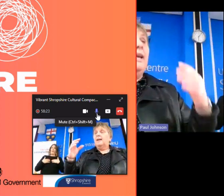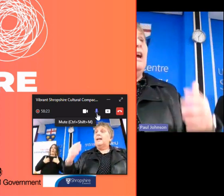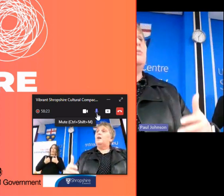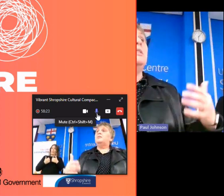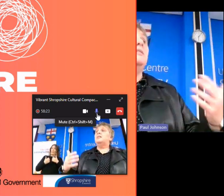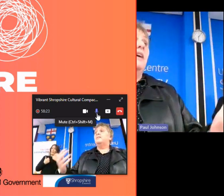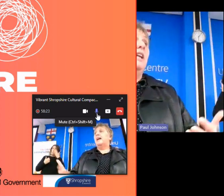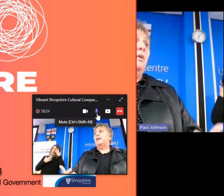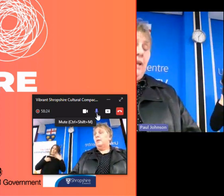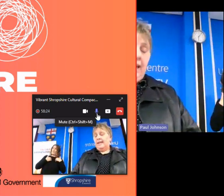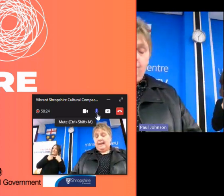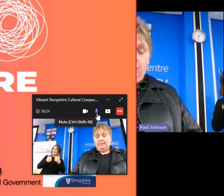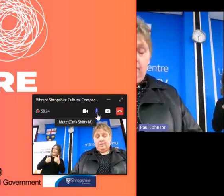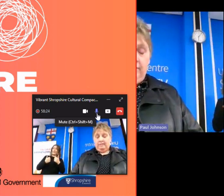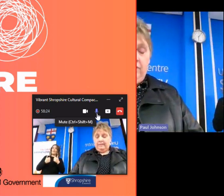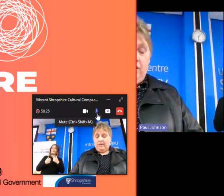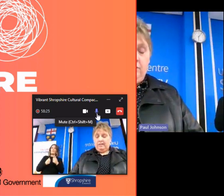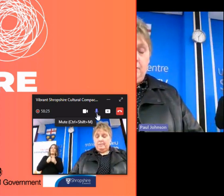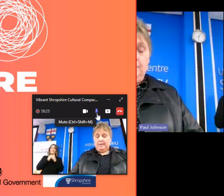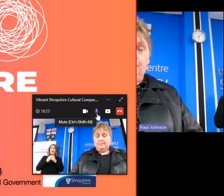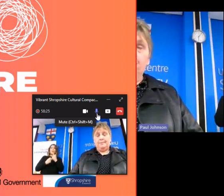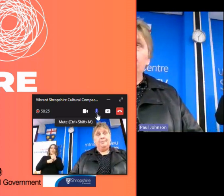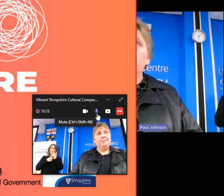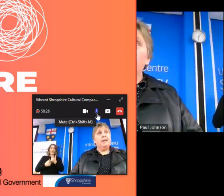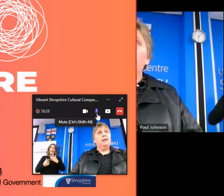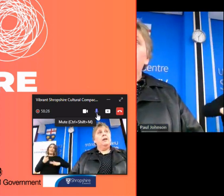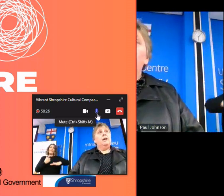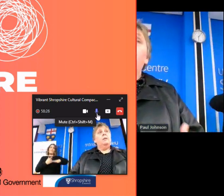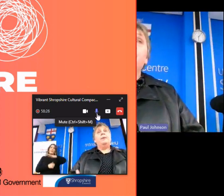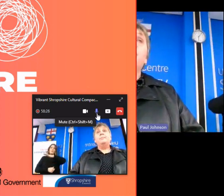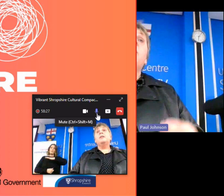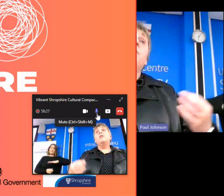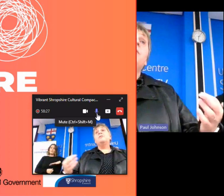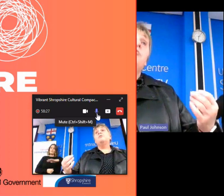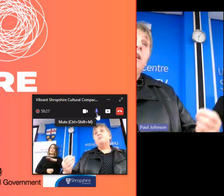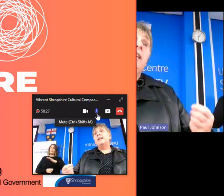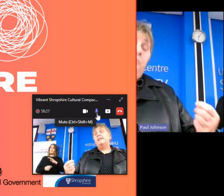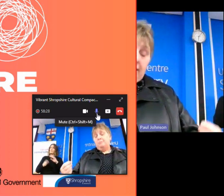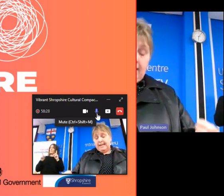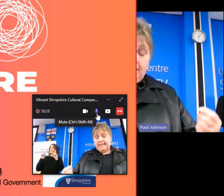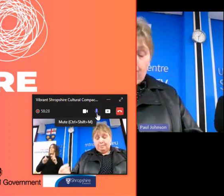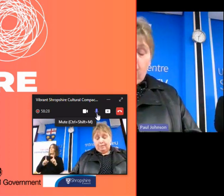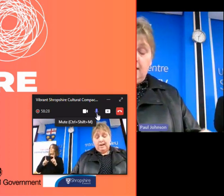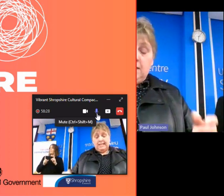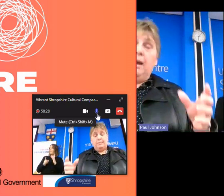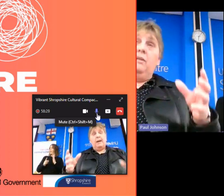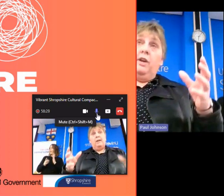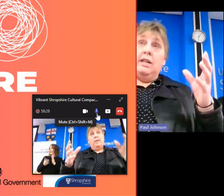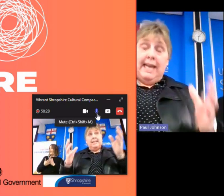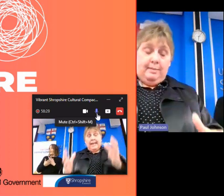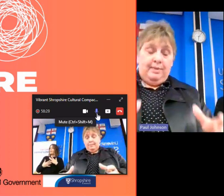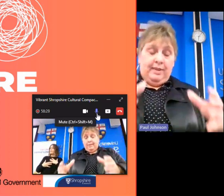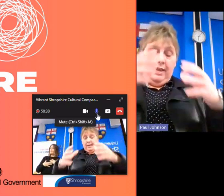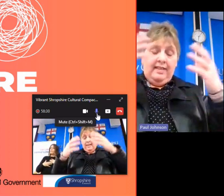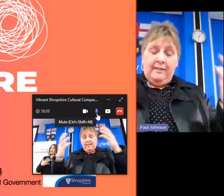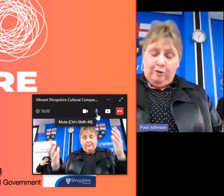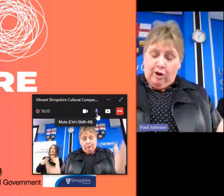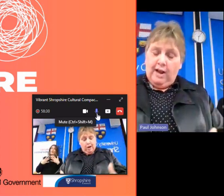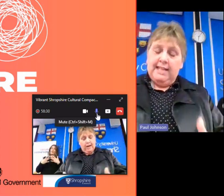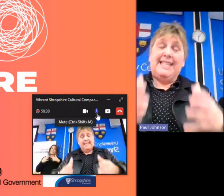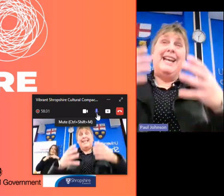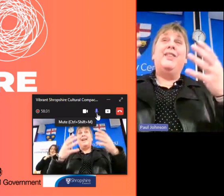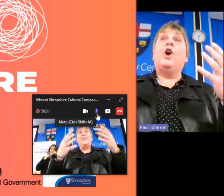and it helps us to value and care for our environment people are often really really surprised about the depth